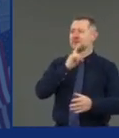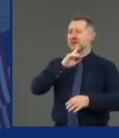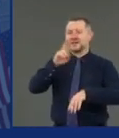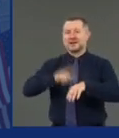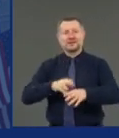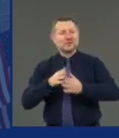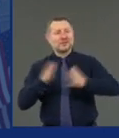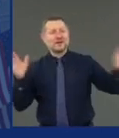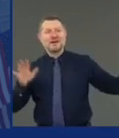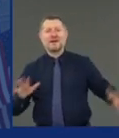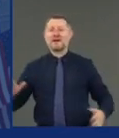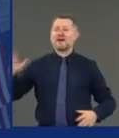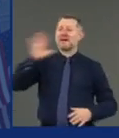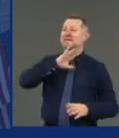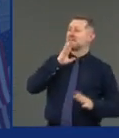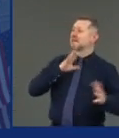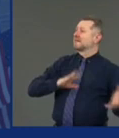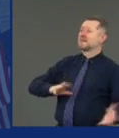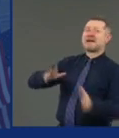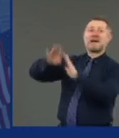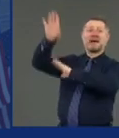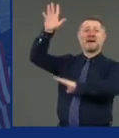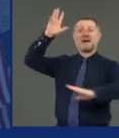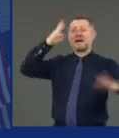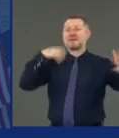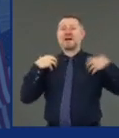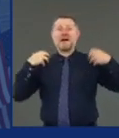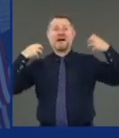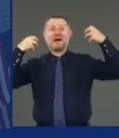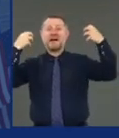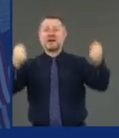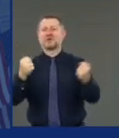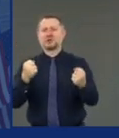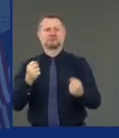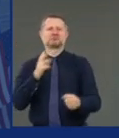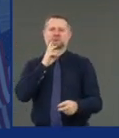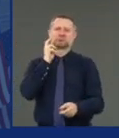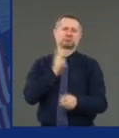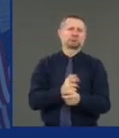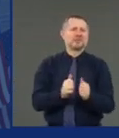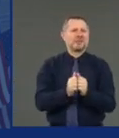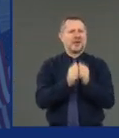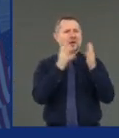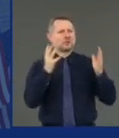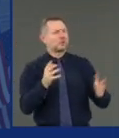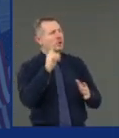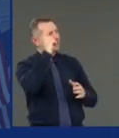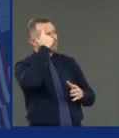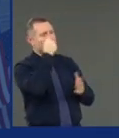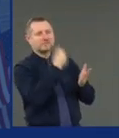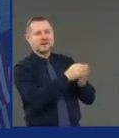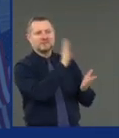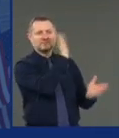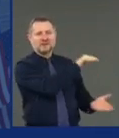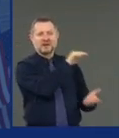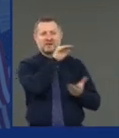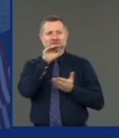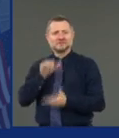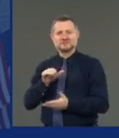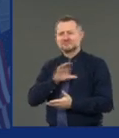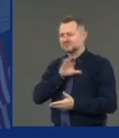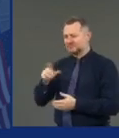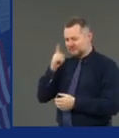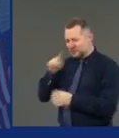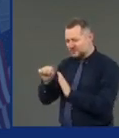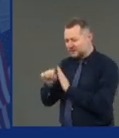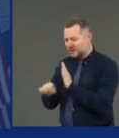funded. That is a fact. In Washington is now debating their next bill